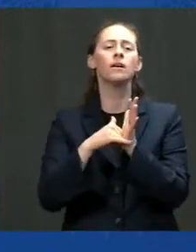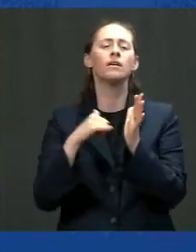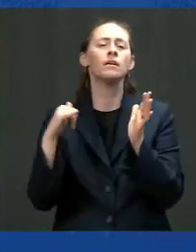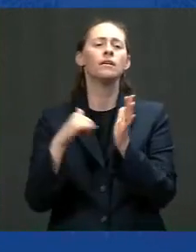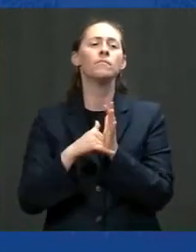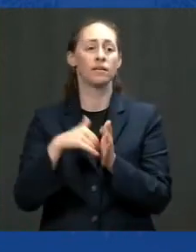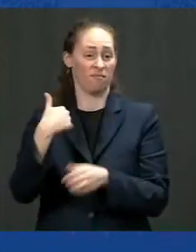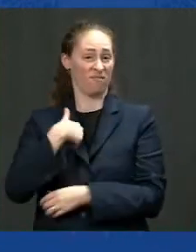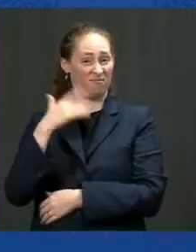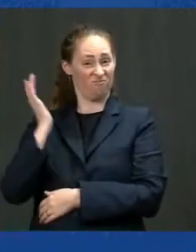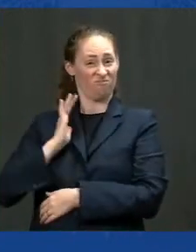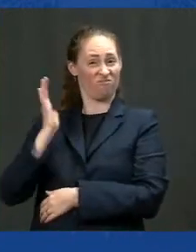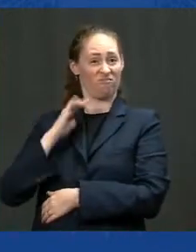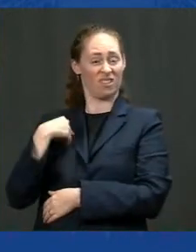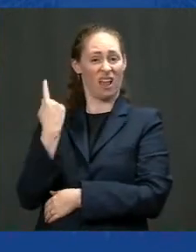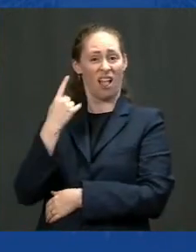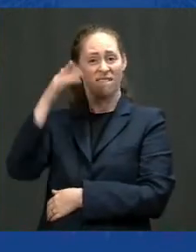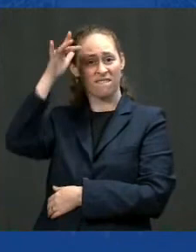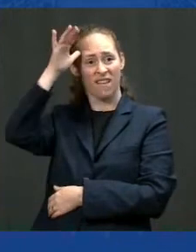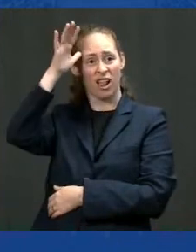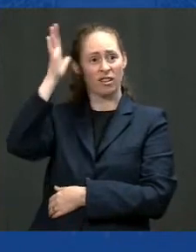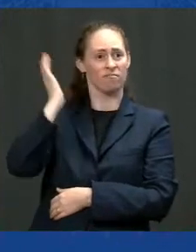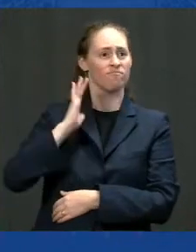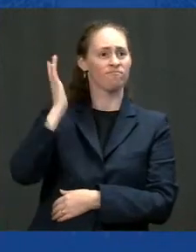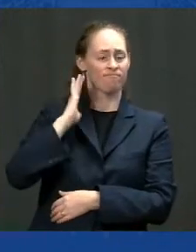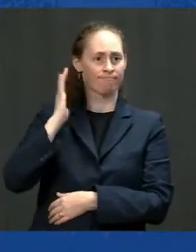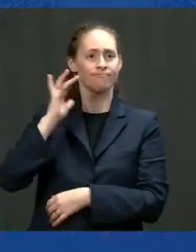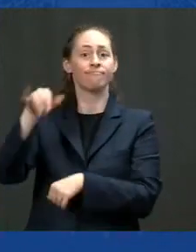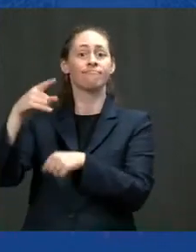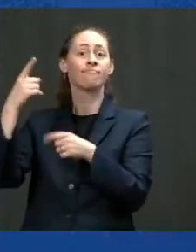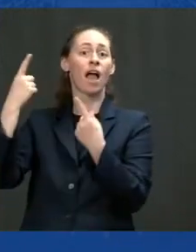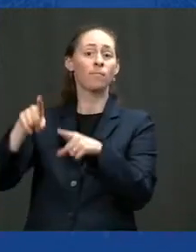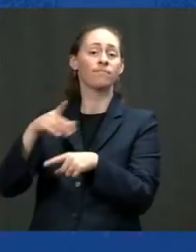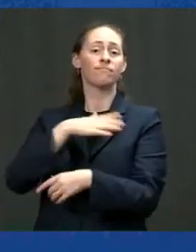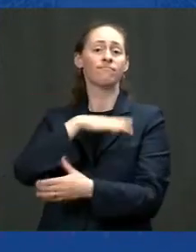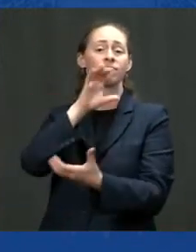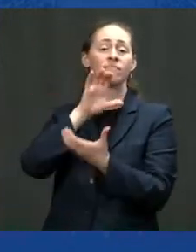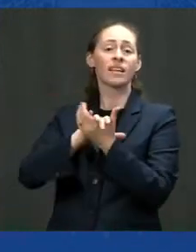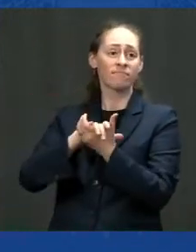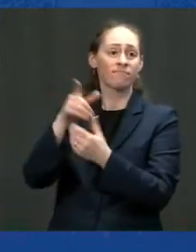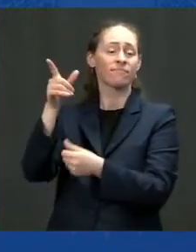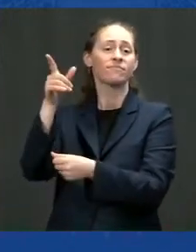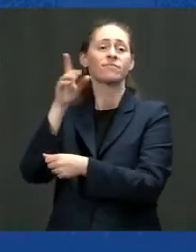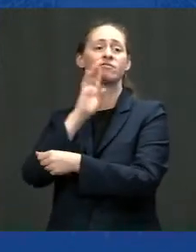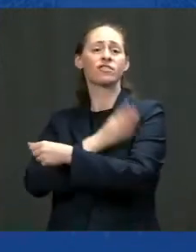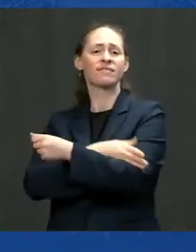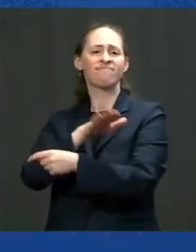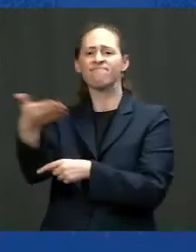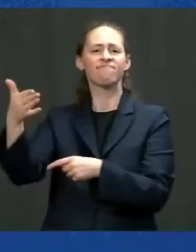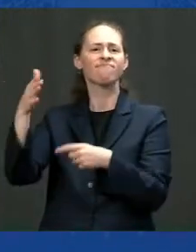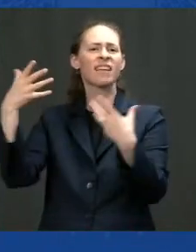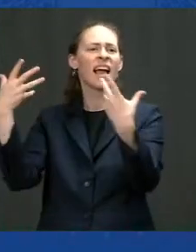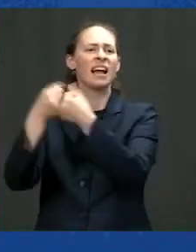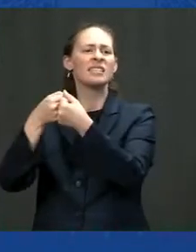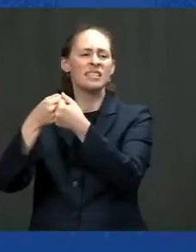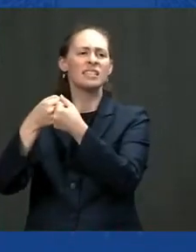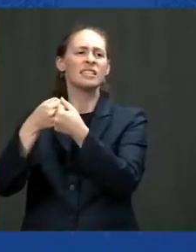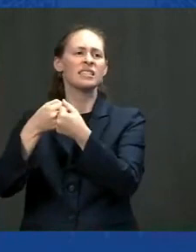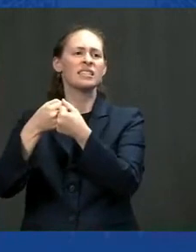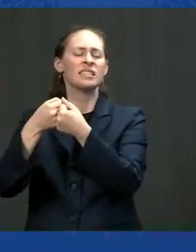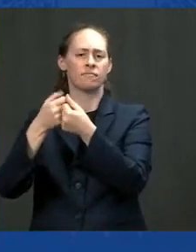for five years when my wife and daughter were killed in an automobile accident my two little boys were badly banged up